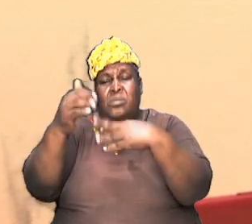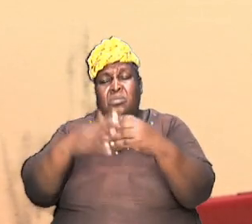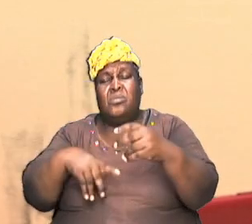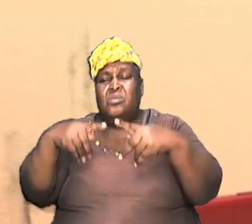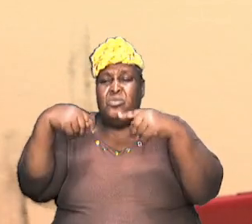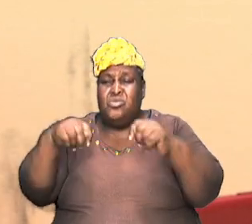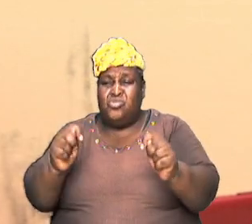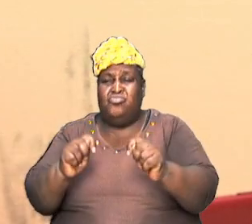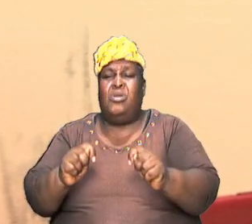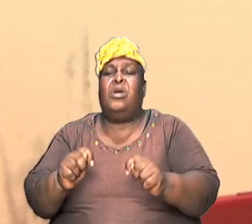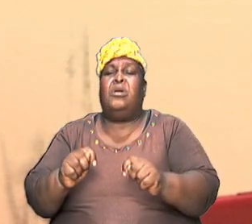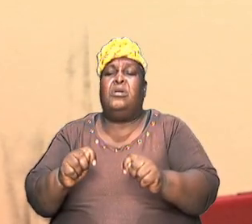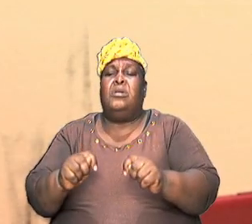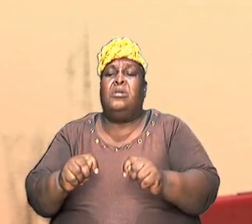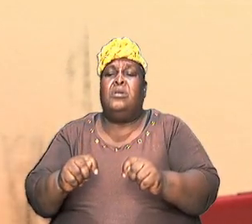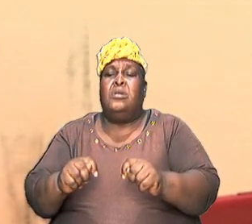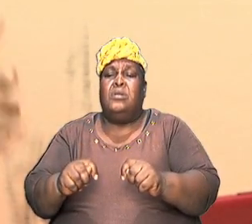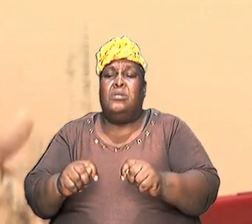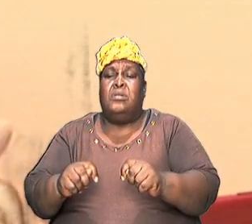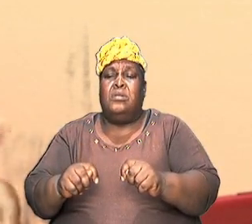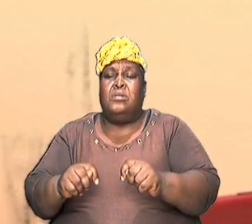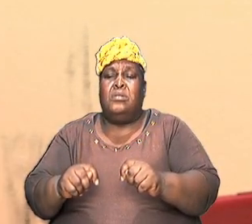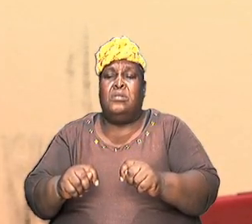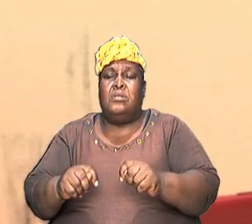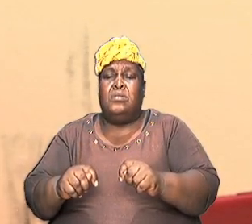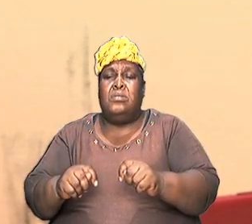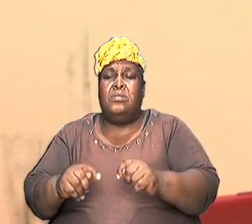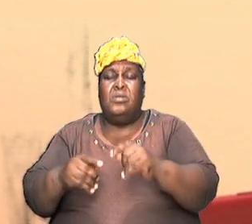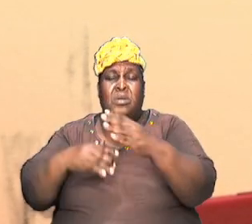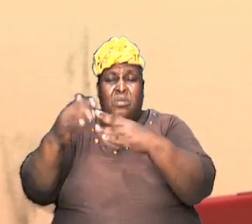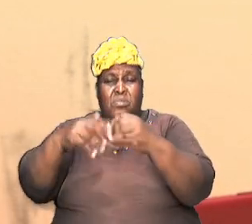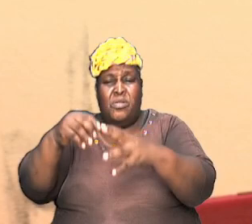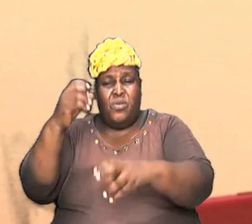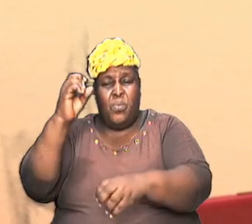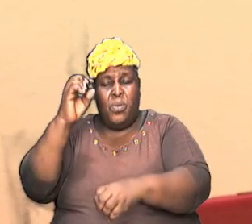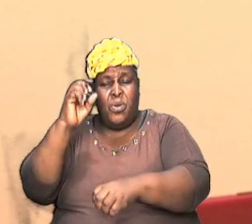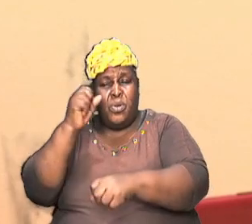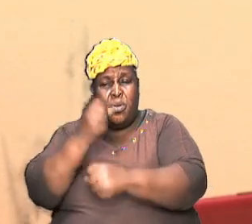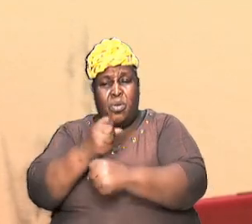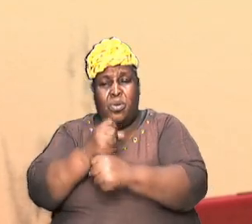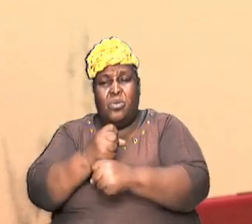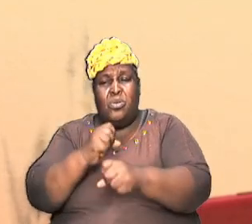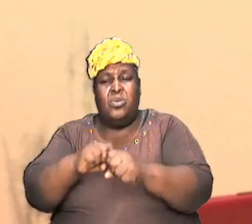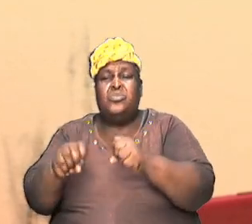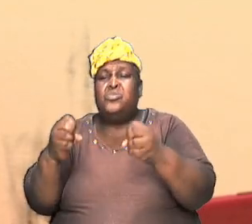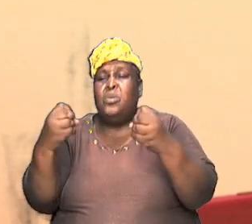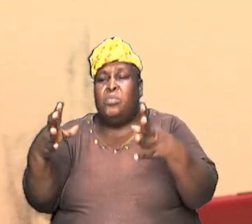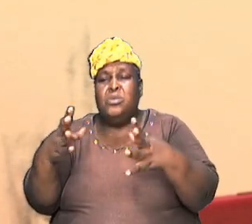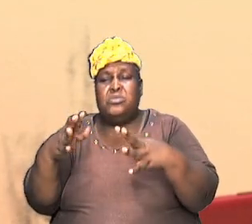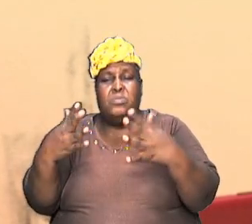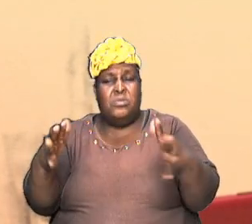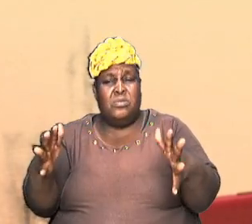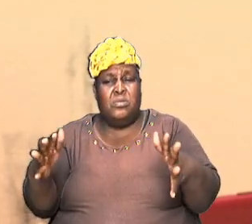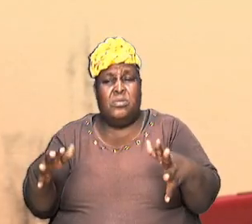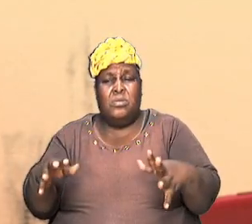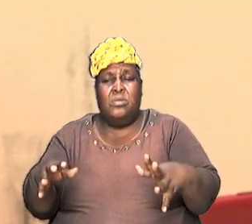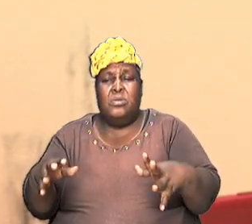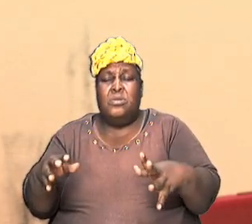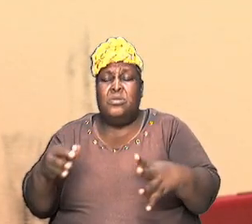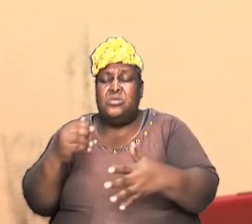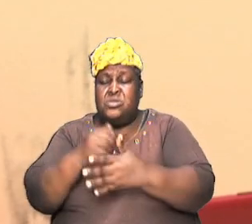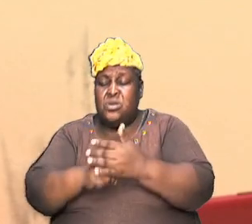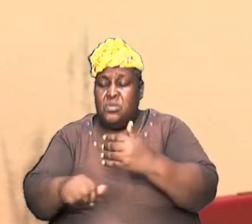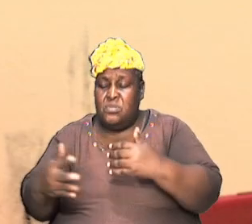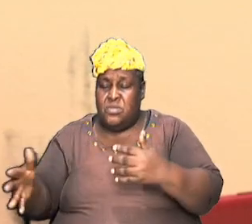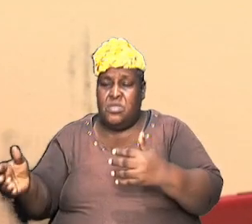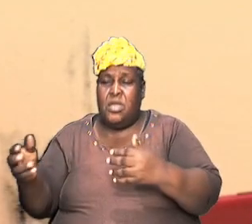the work because there is so much to be done but we are in something much deeper and if we don't know what we are